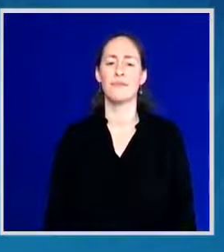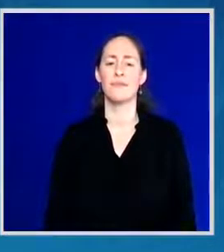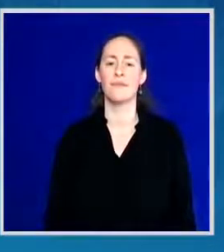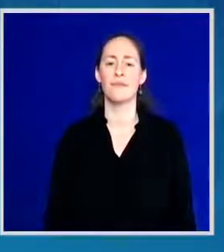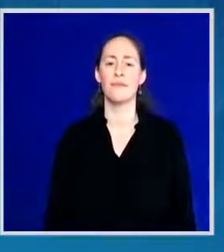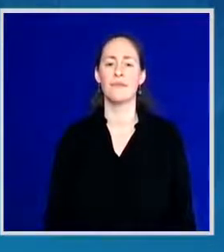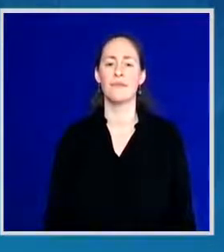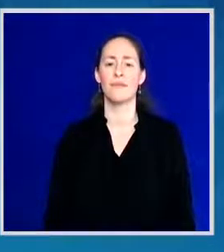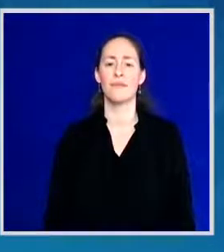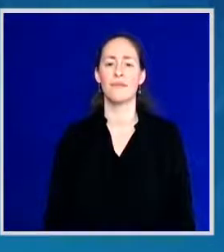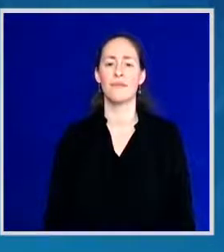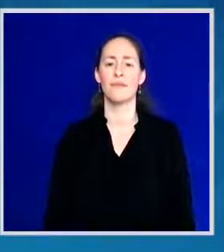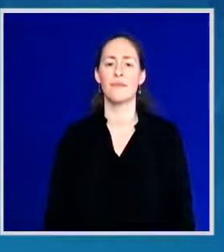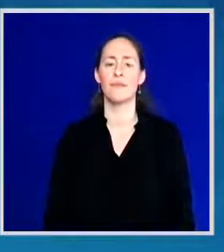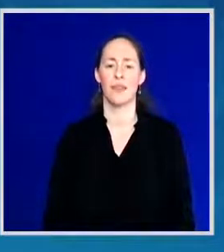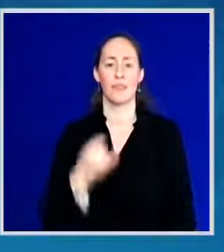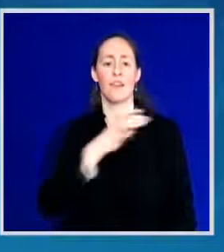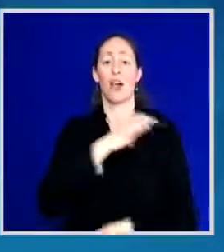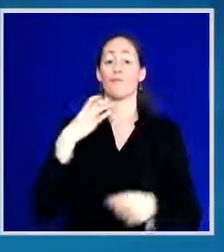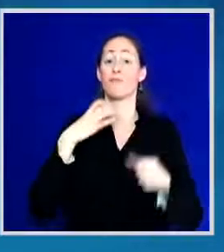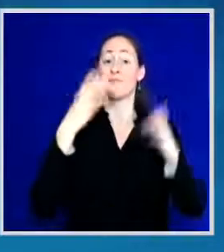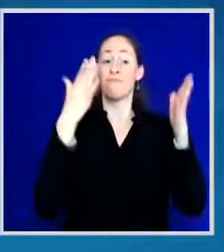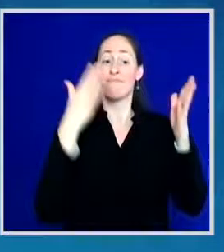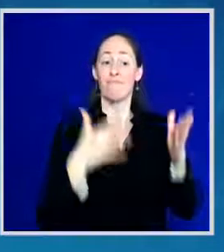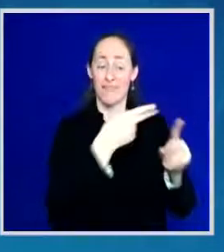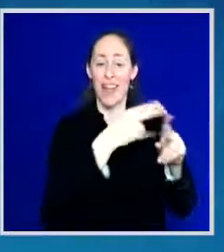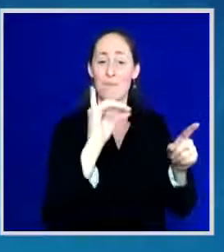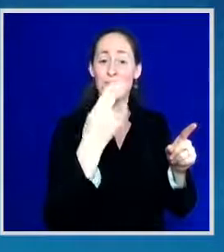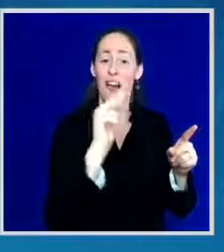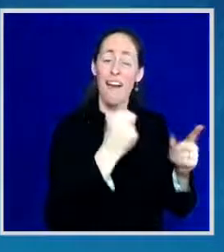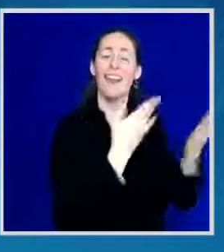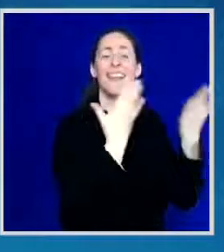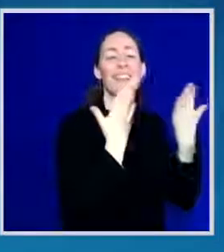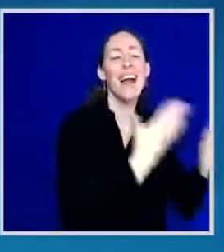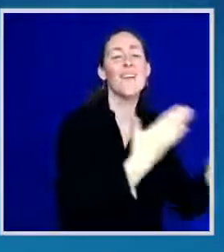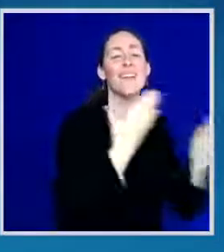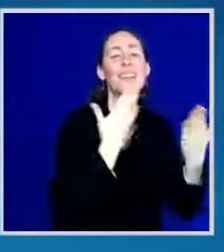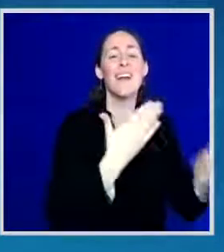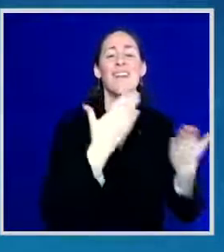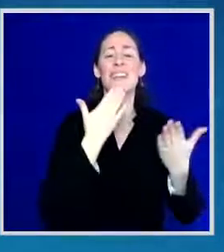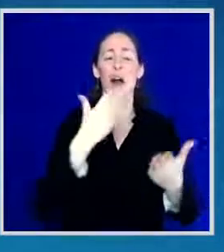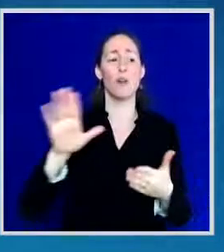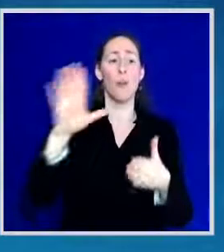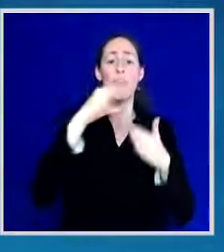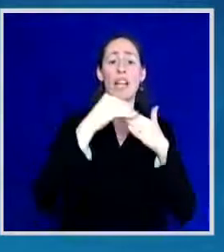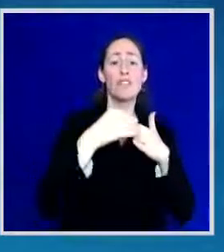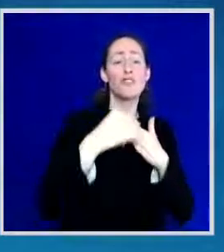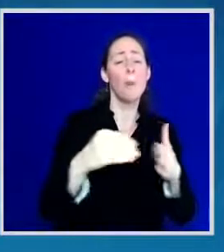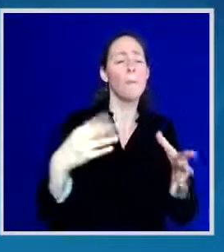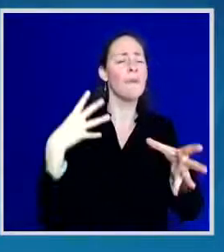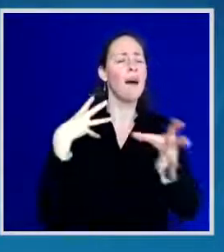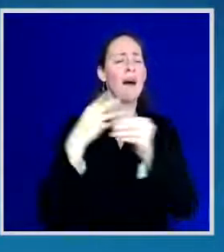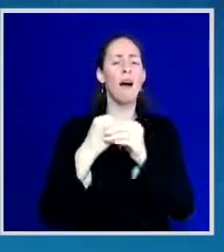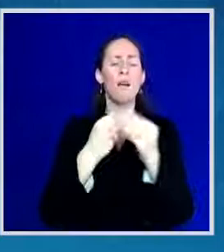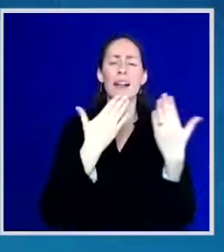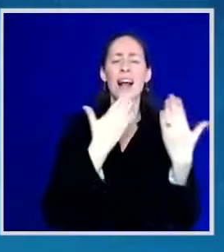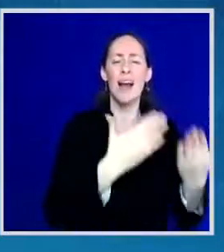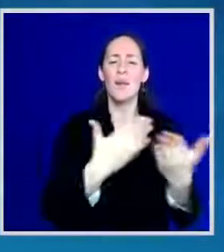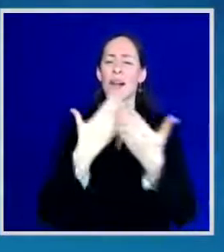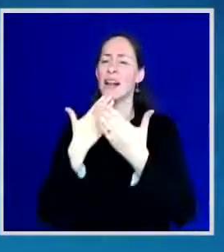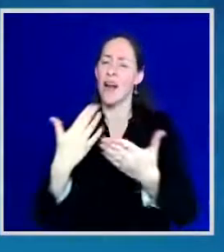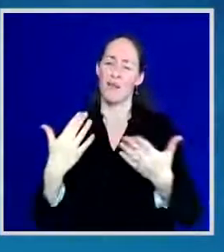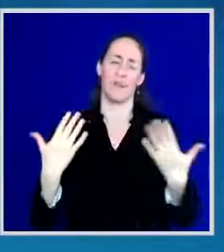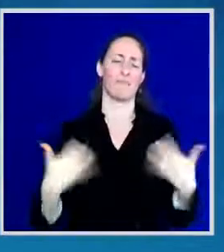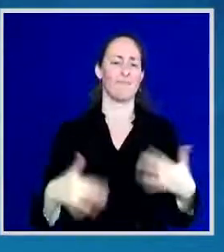Mfume, who I've known for years. Thank you both for your leadership. And it is always a wonderful day to spend time